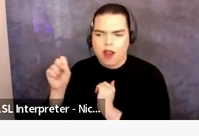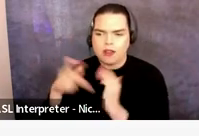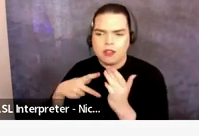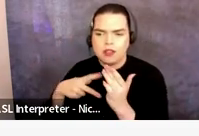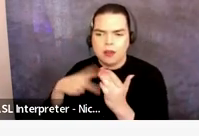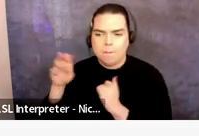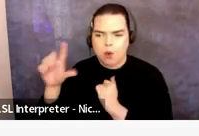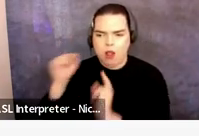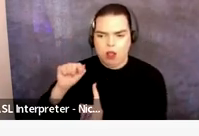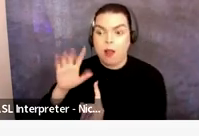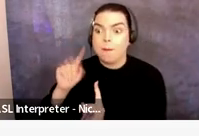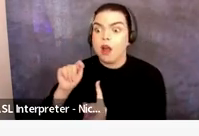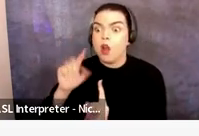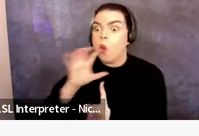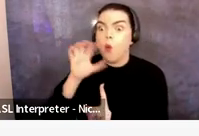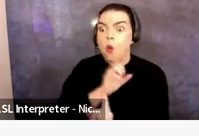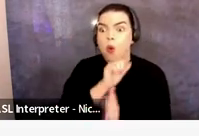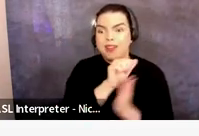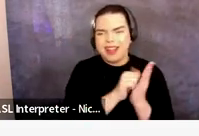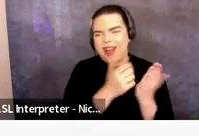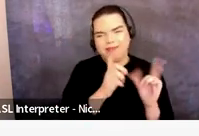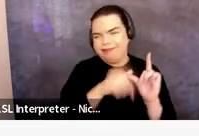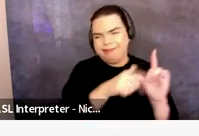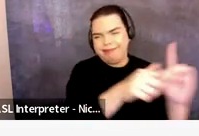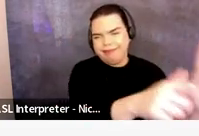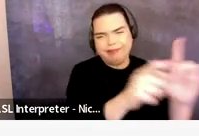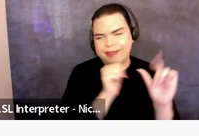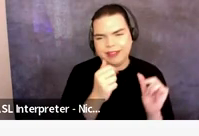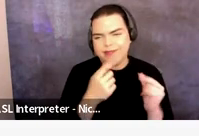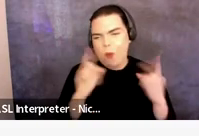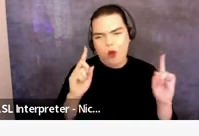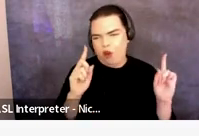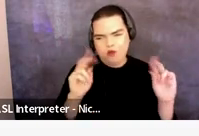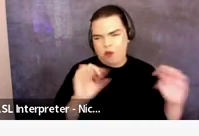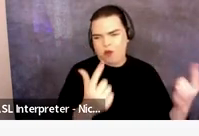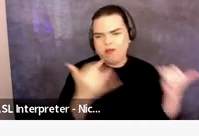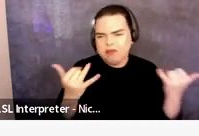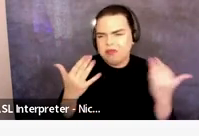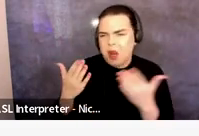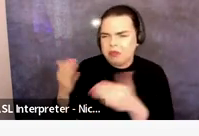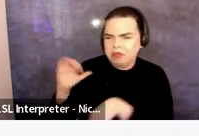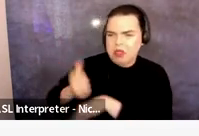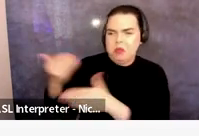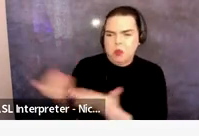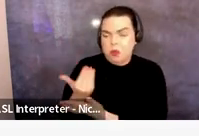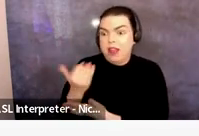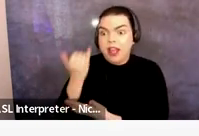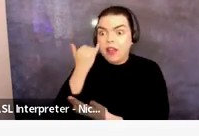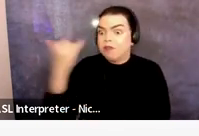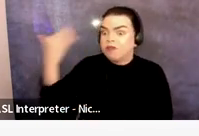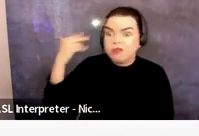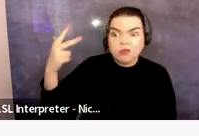the user accounts from our old portal do not work on the new one. So if you find that your old login info from before